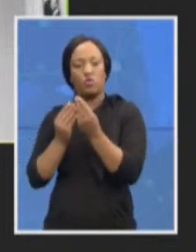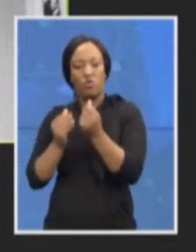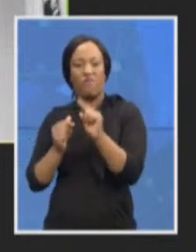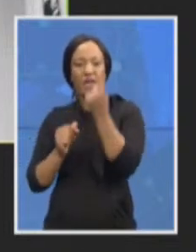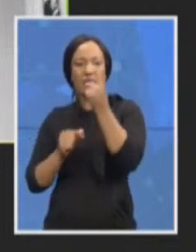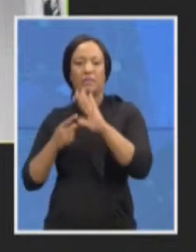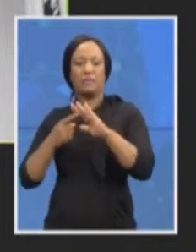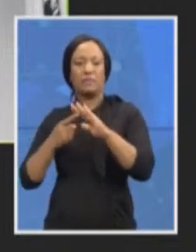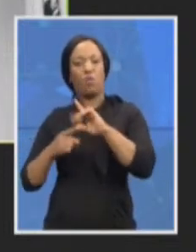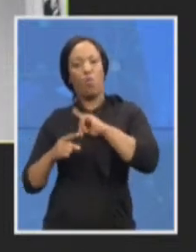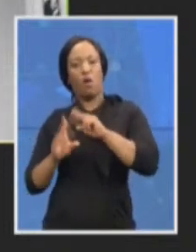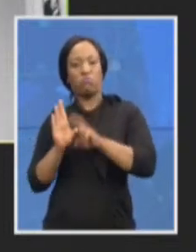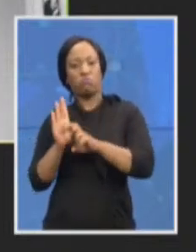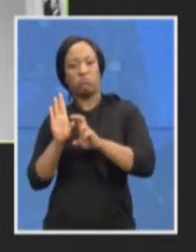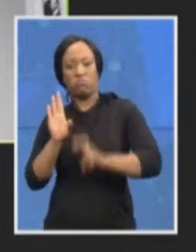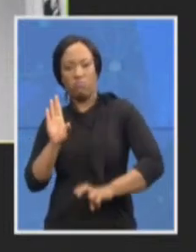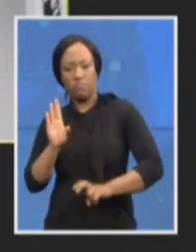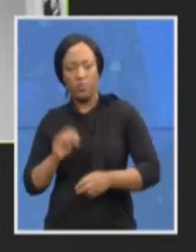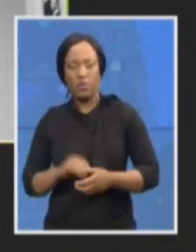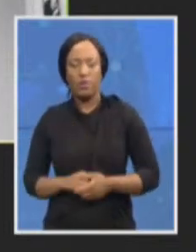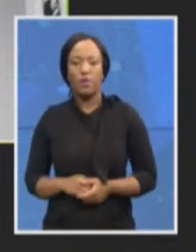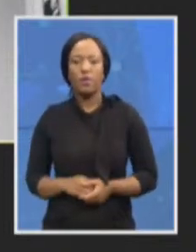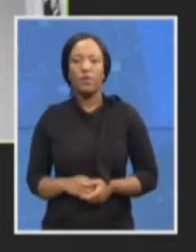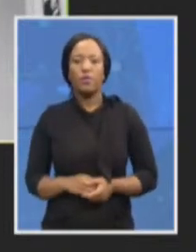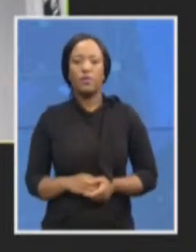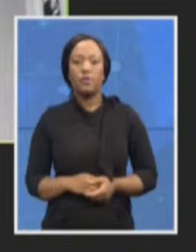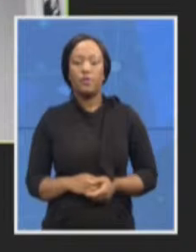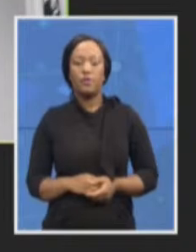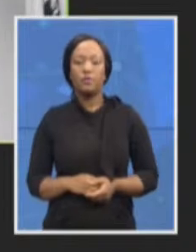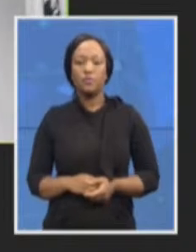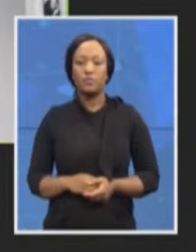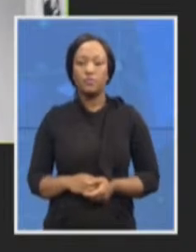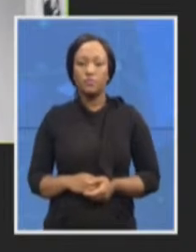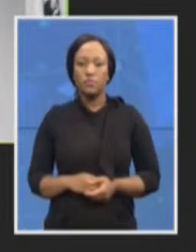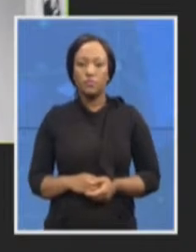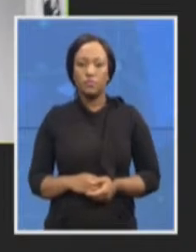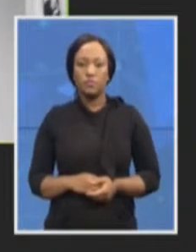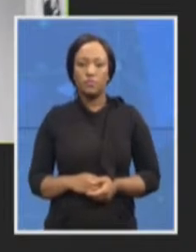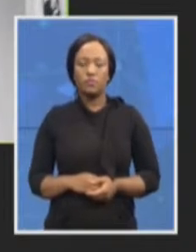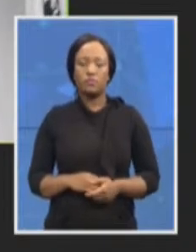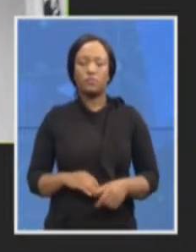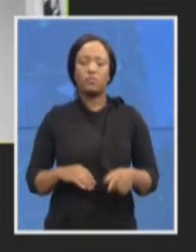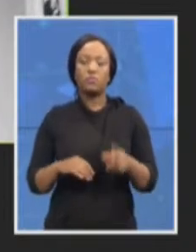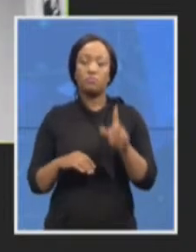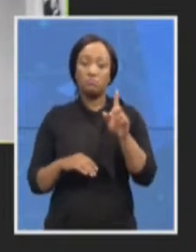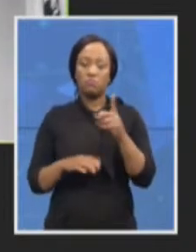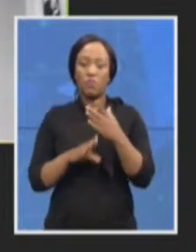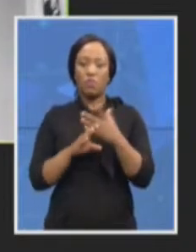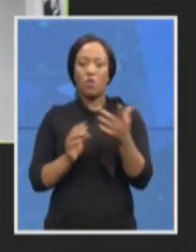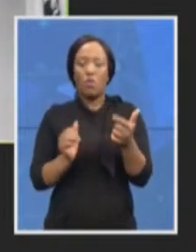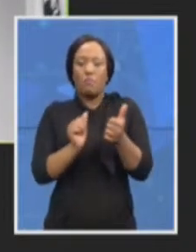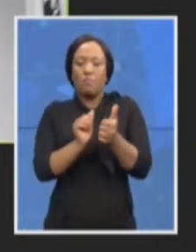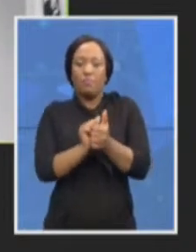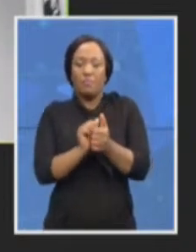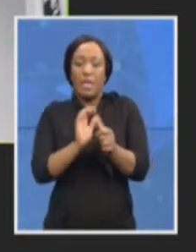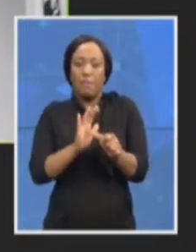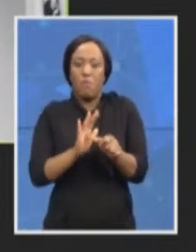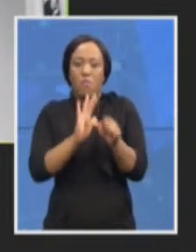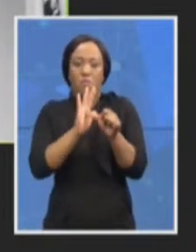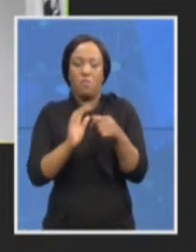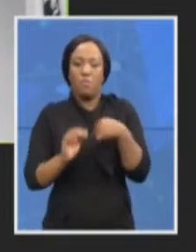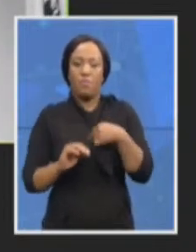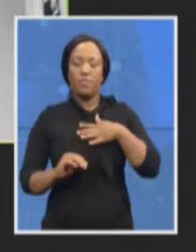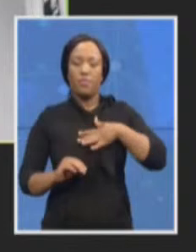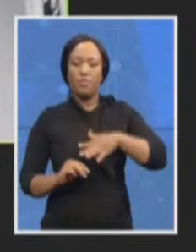Colleagues, firstly, there's just a few important things I want to state. that, well, before I get to that, just to say that,